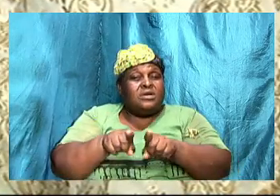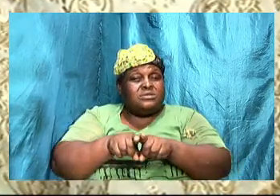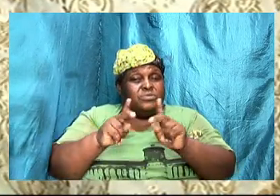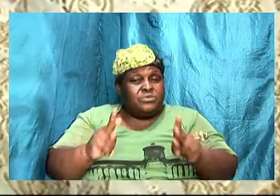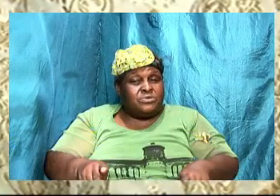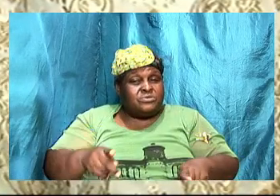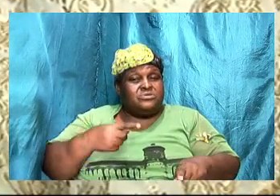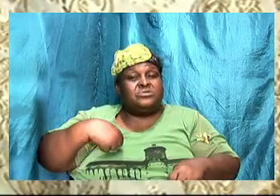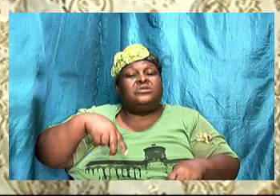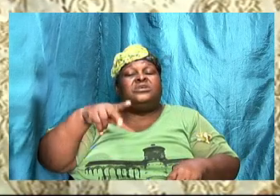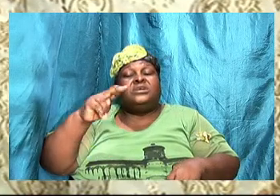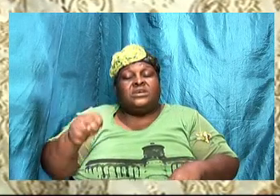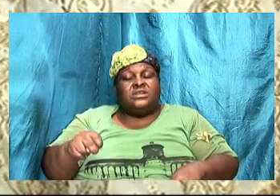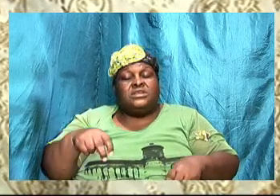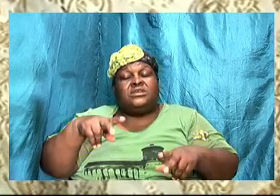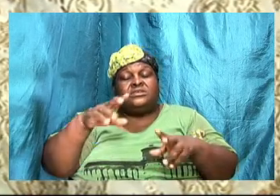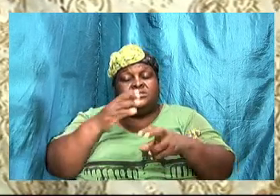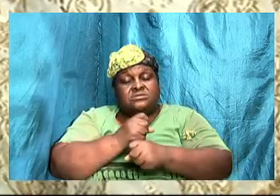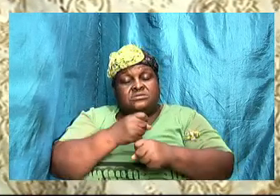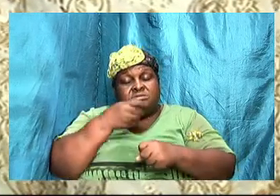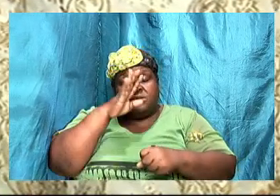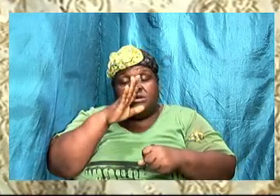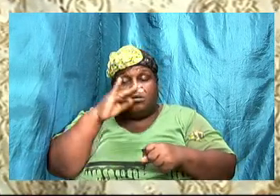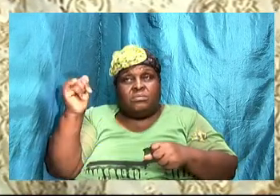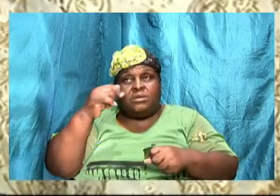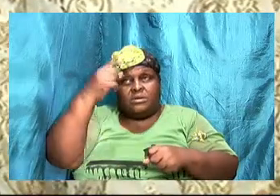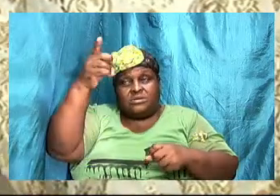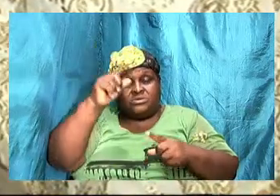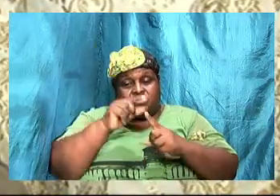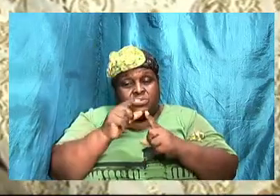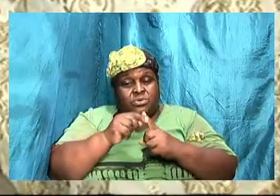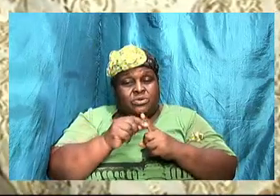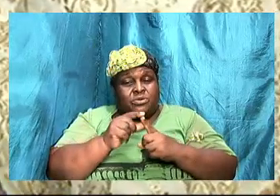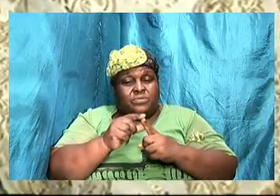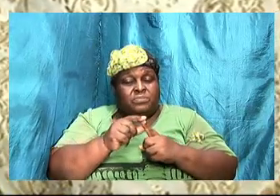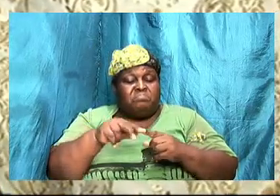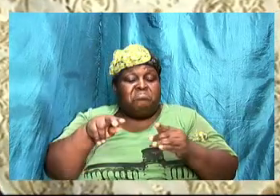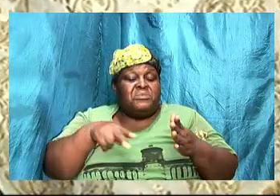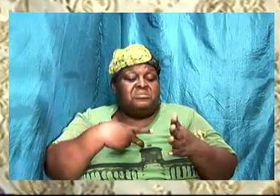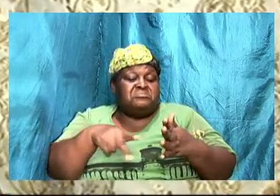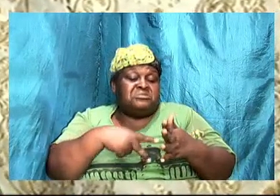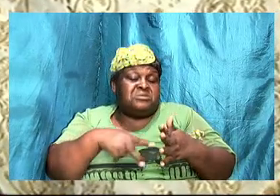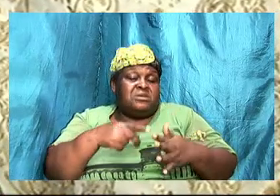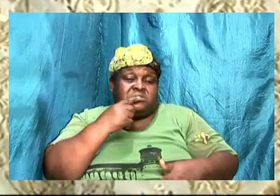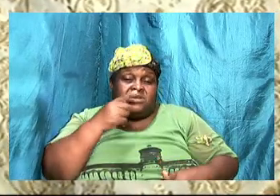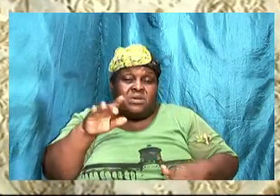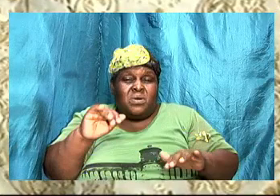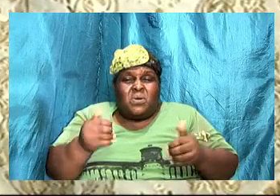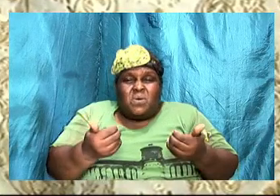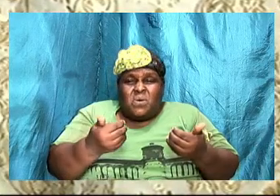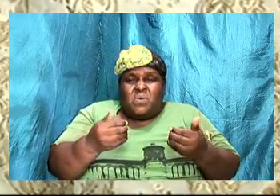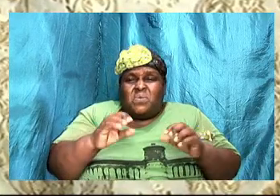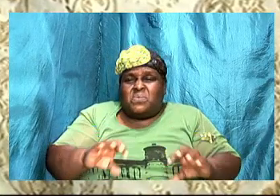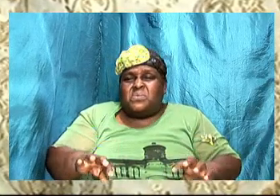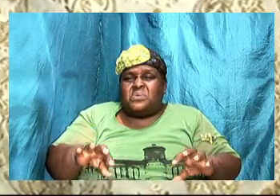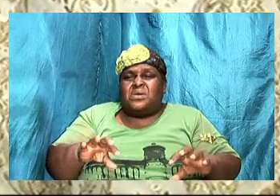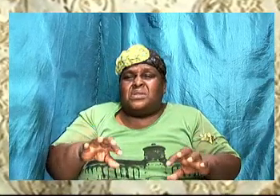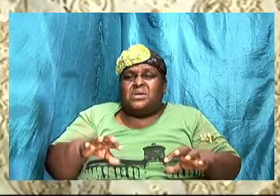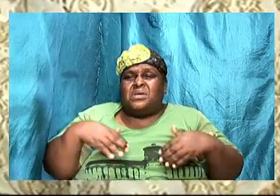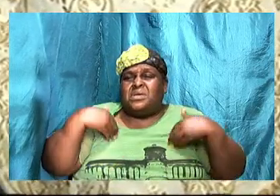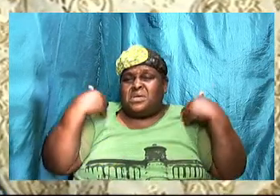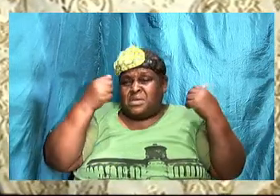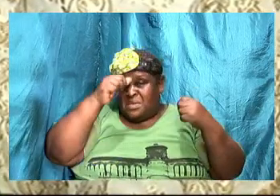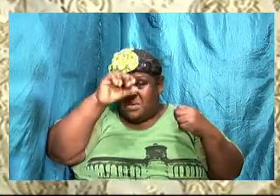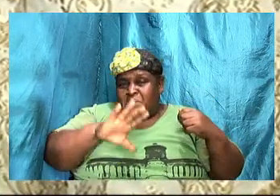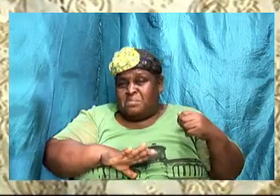we must learn to embrace the word of God. The psalmist did say, how can a young man cleanse his ways?